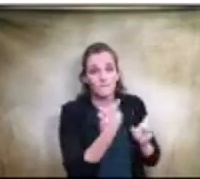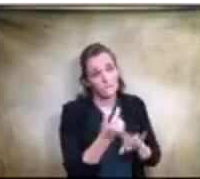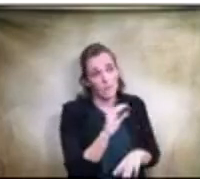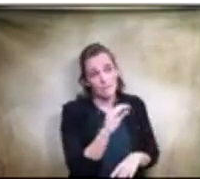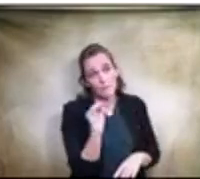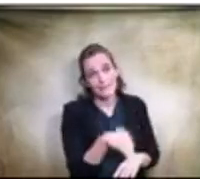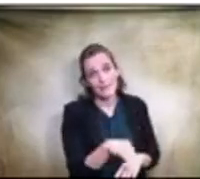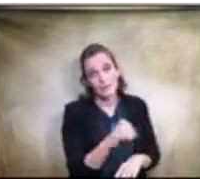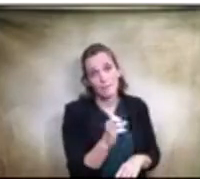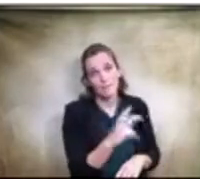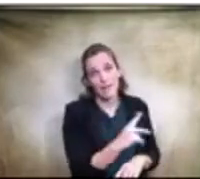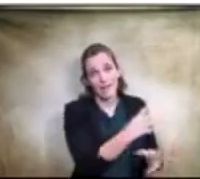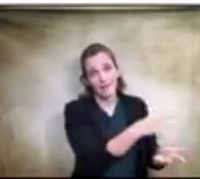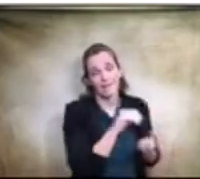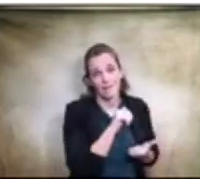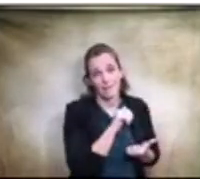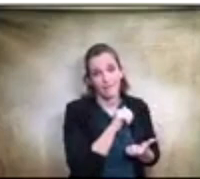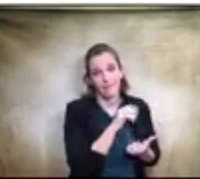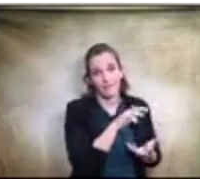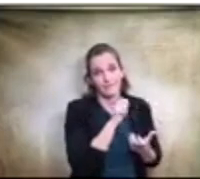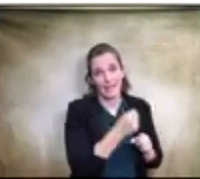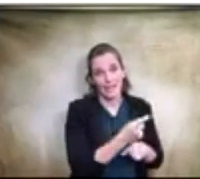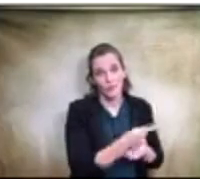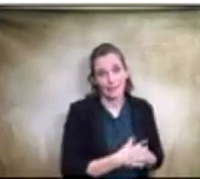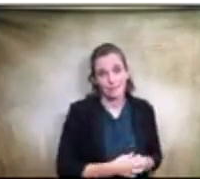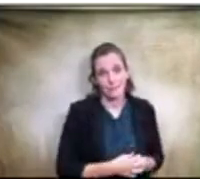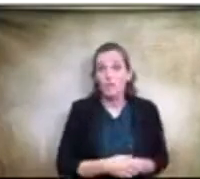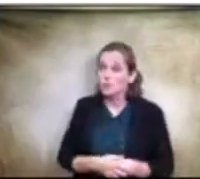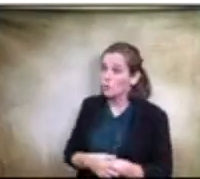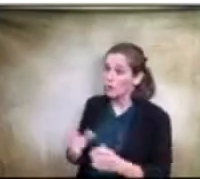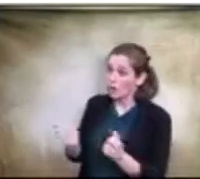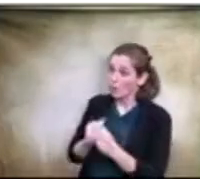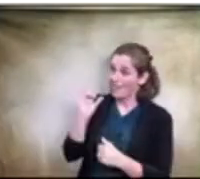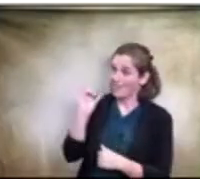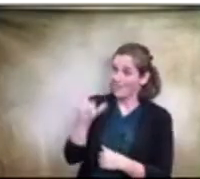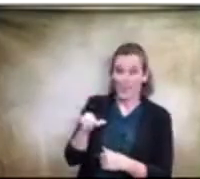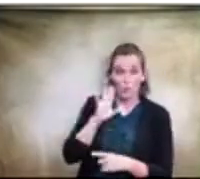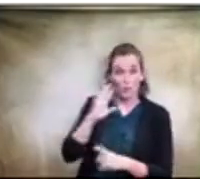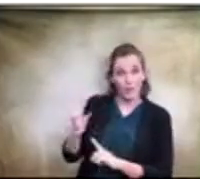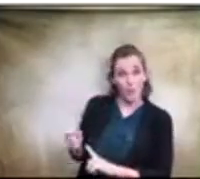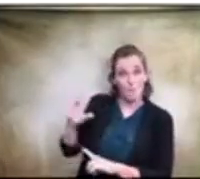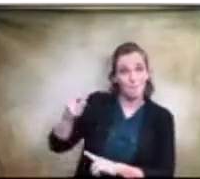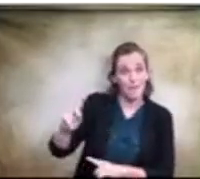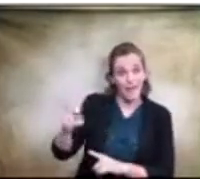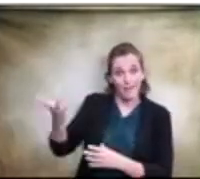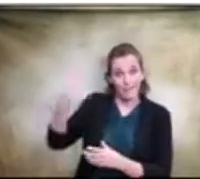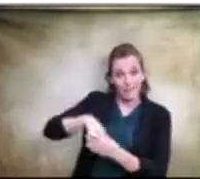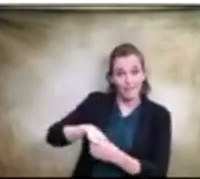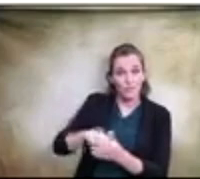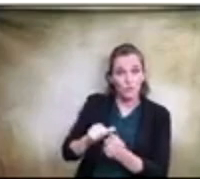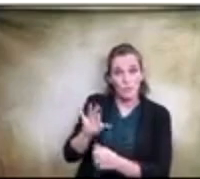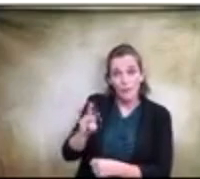um annually so would that would that go back to the bond or or how would we treat that dr